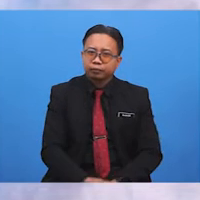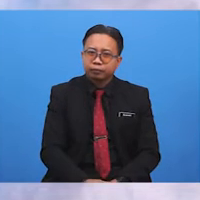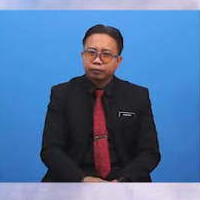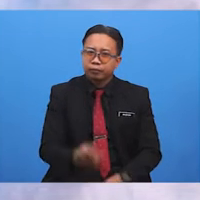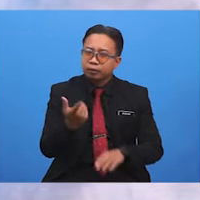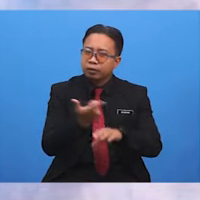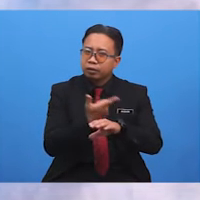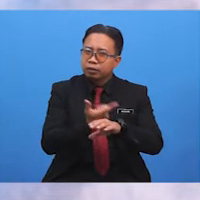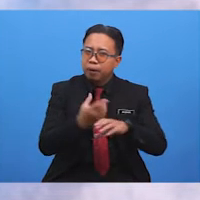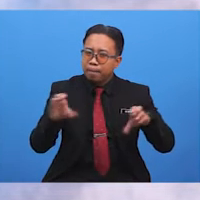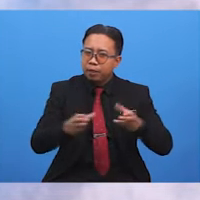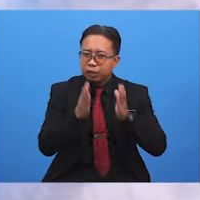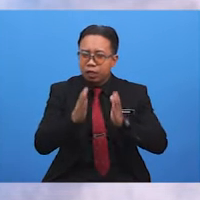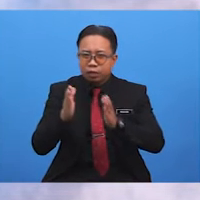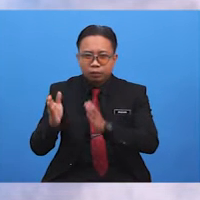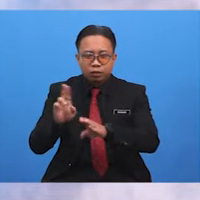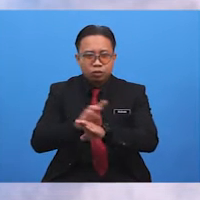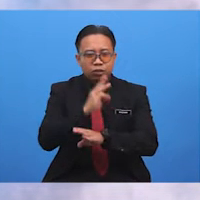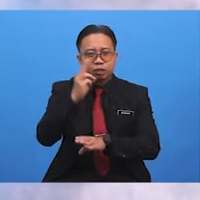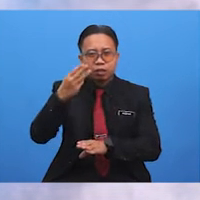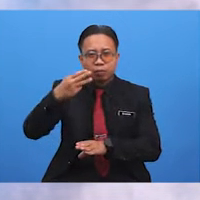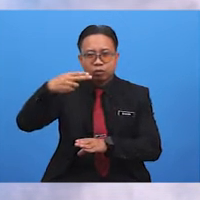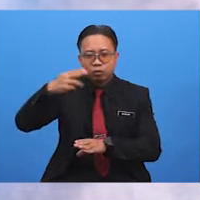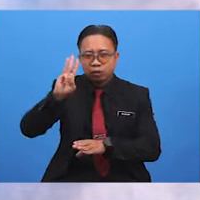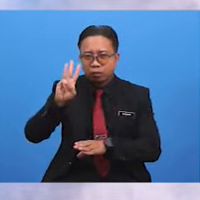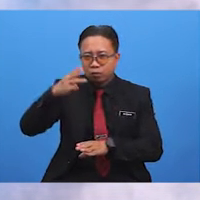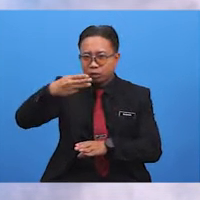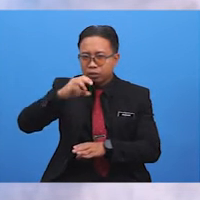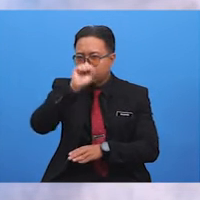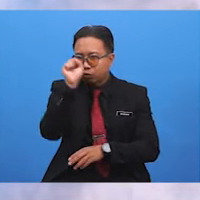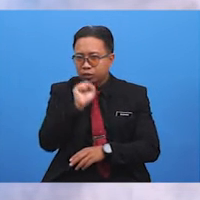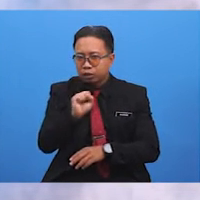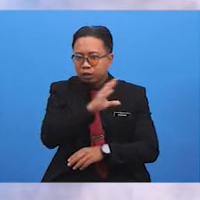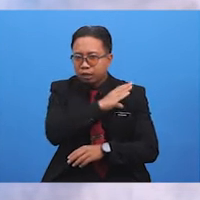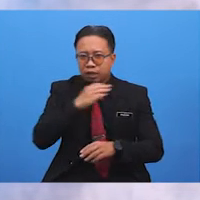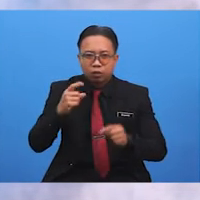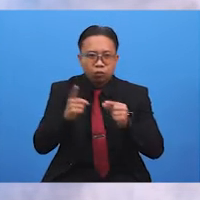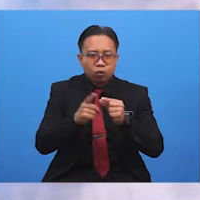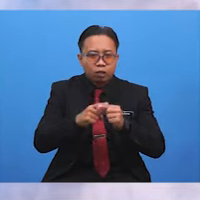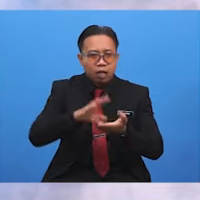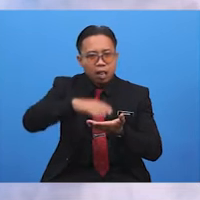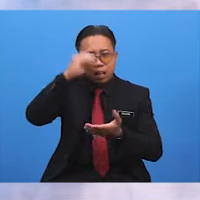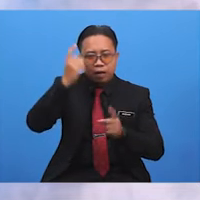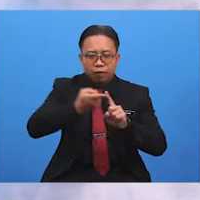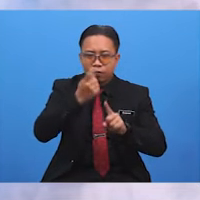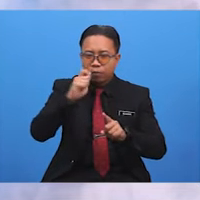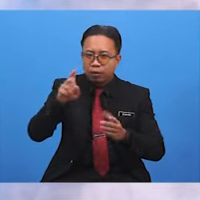You have learned how to WH questions and learn how to WH